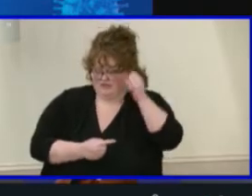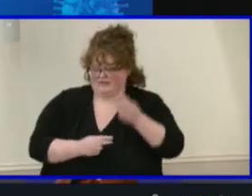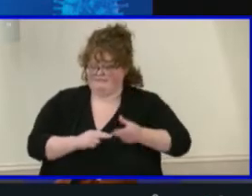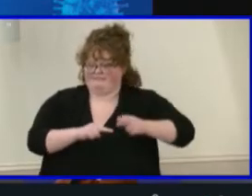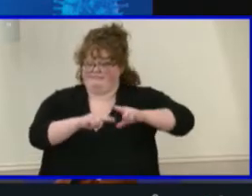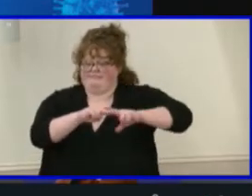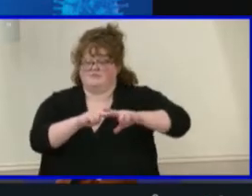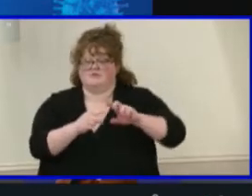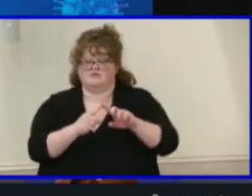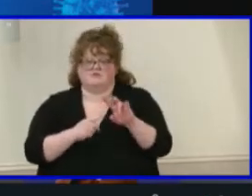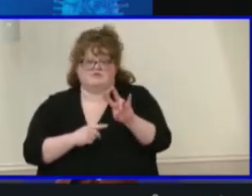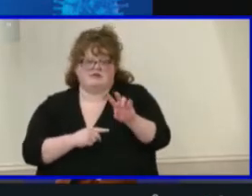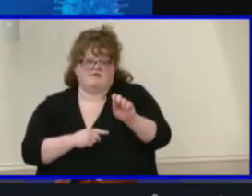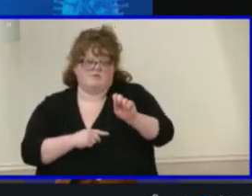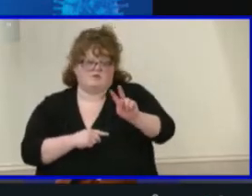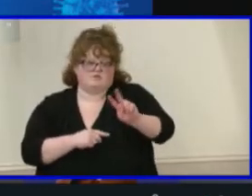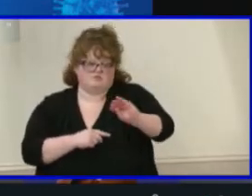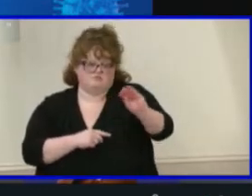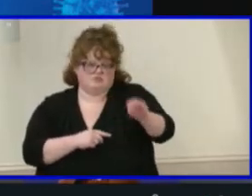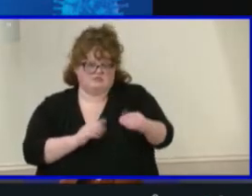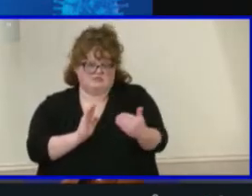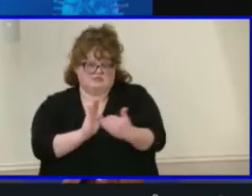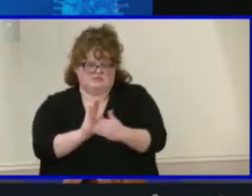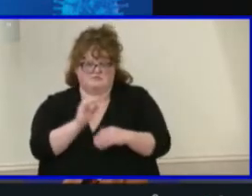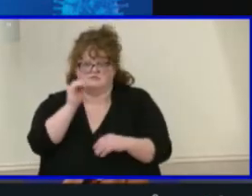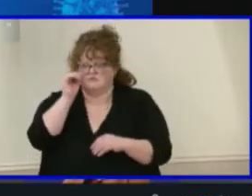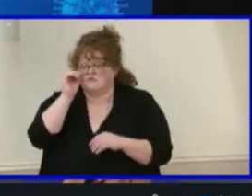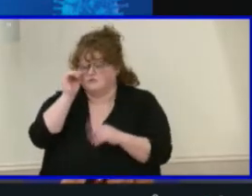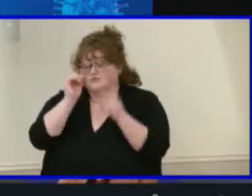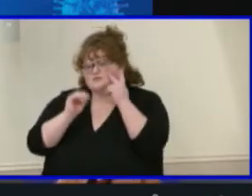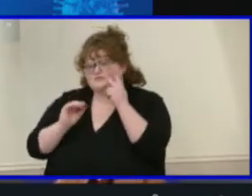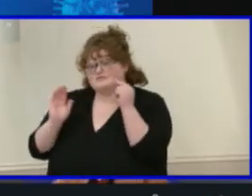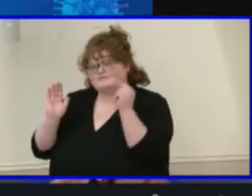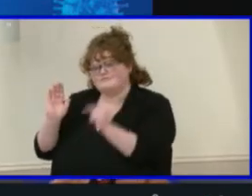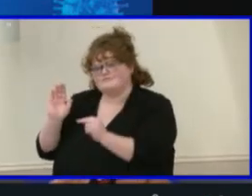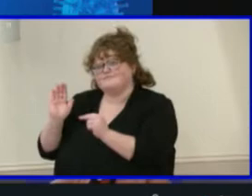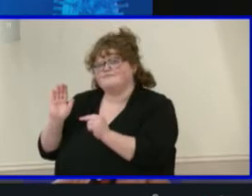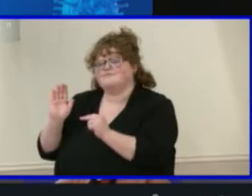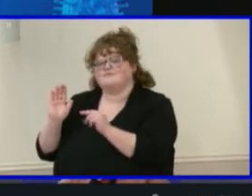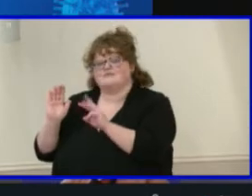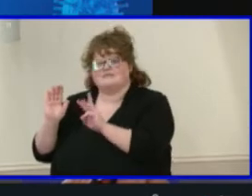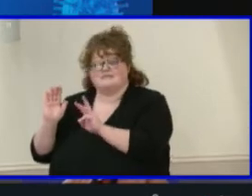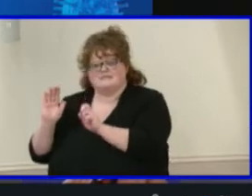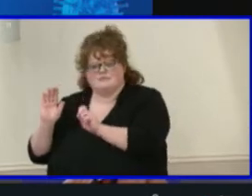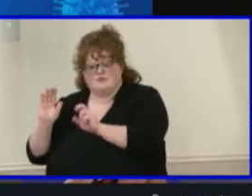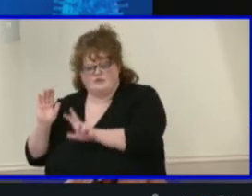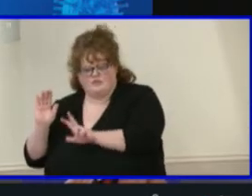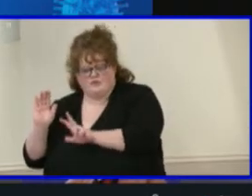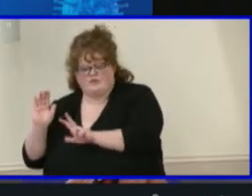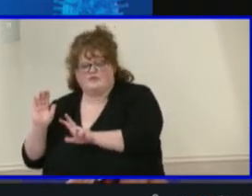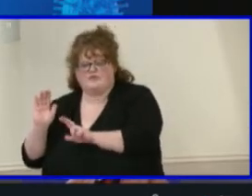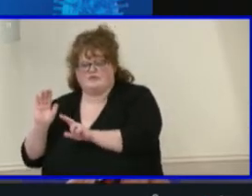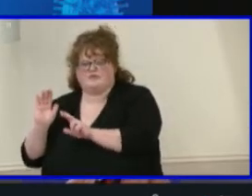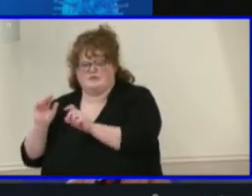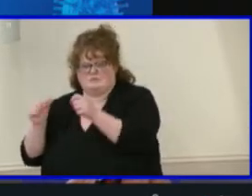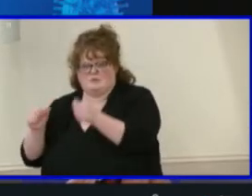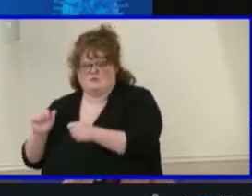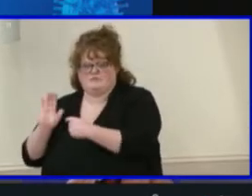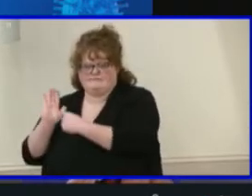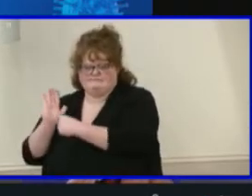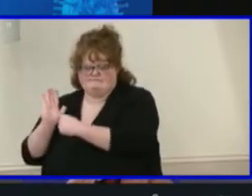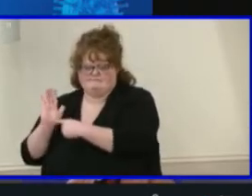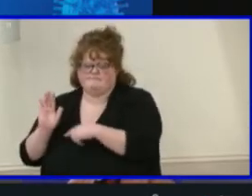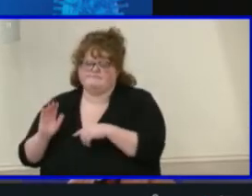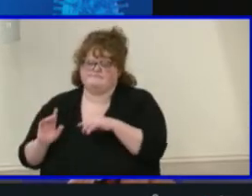.2%. And as you can see here, we have the earlier 6.3 posted here. As a